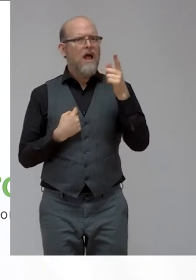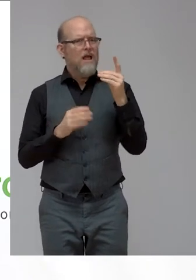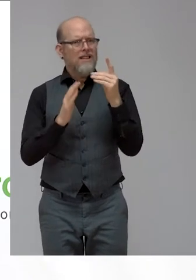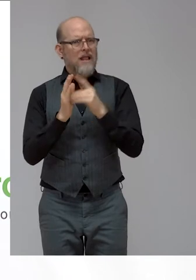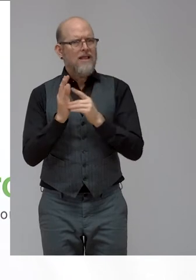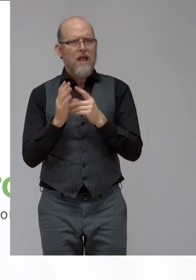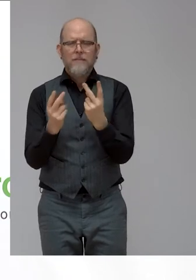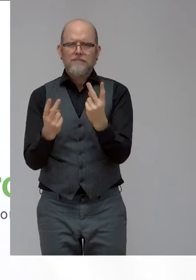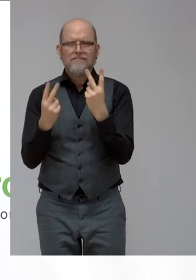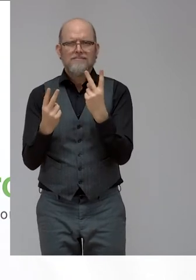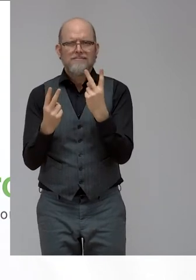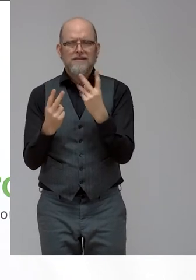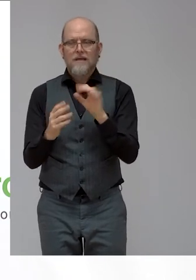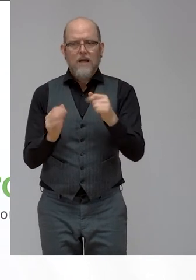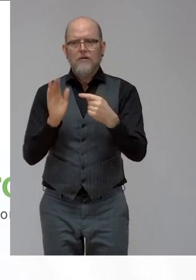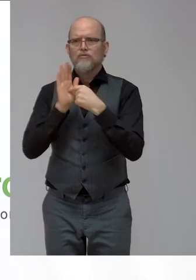our partners.